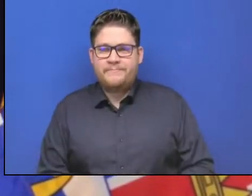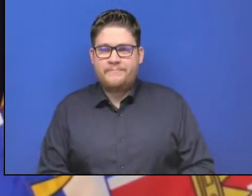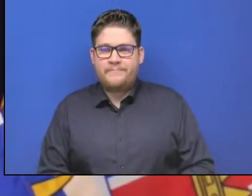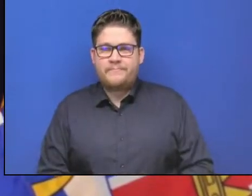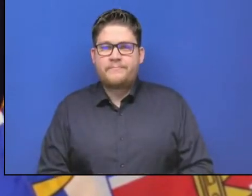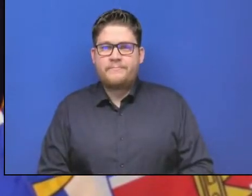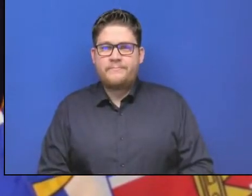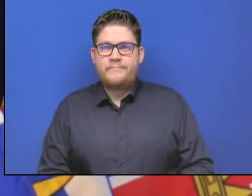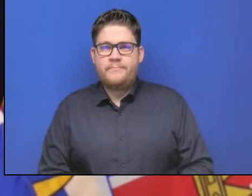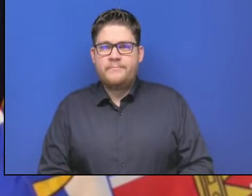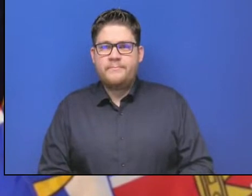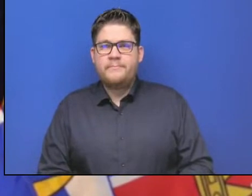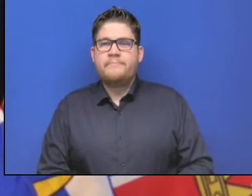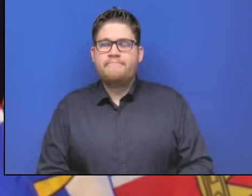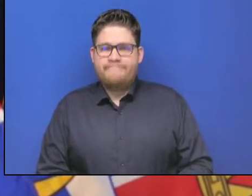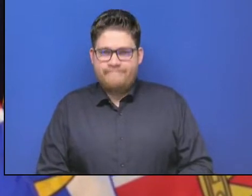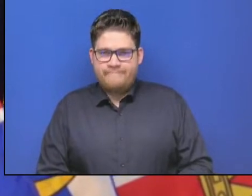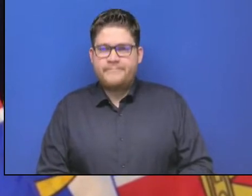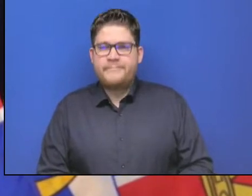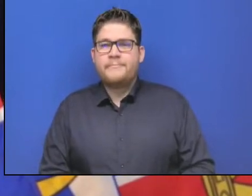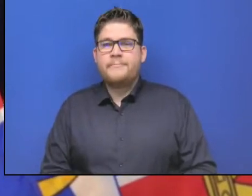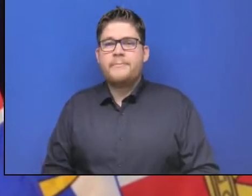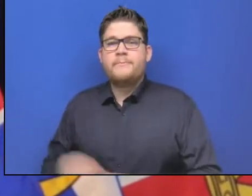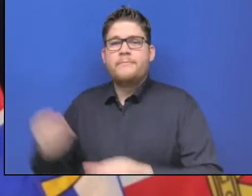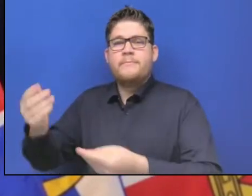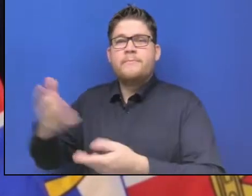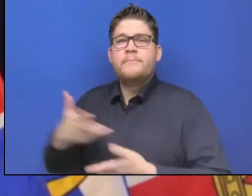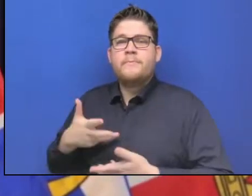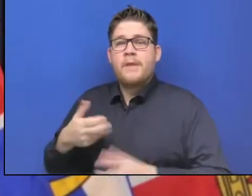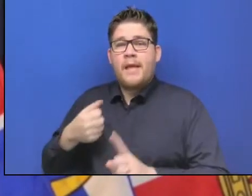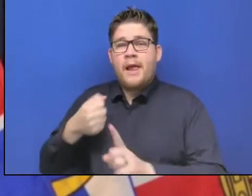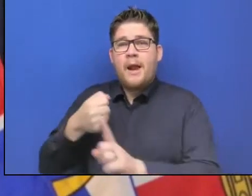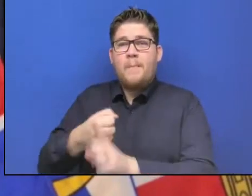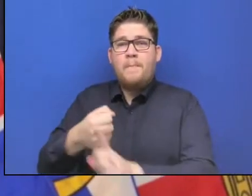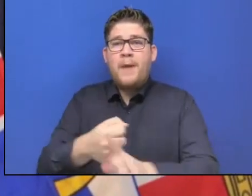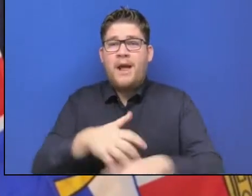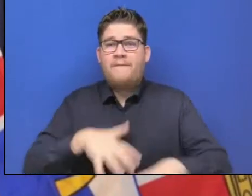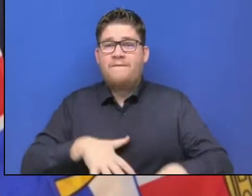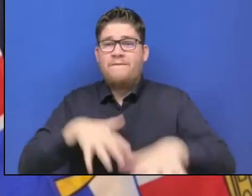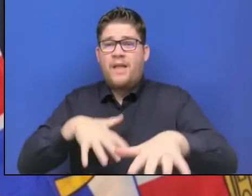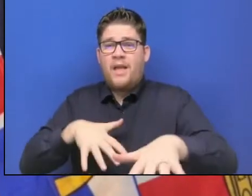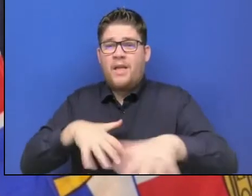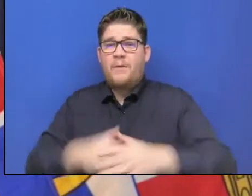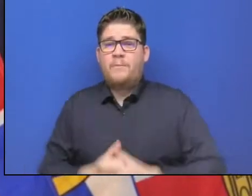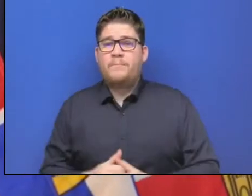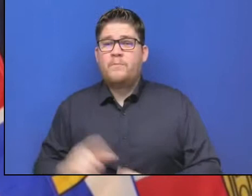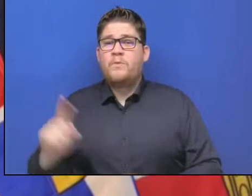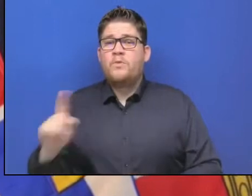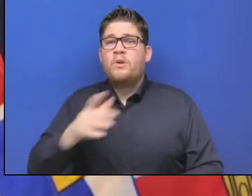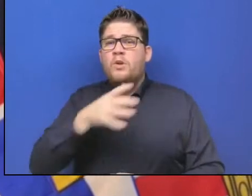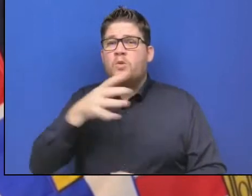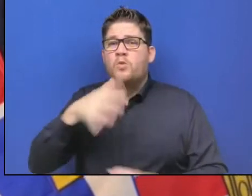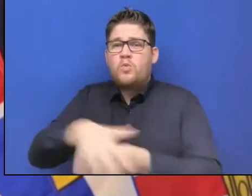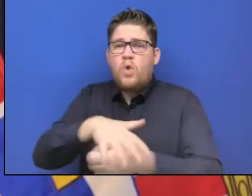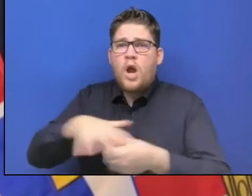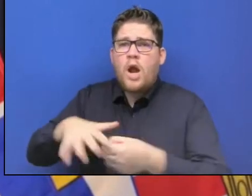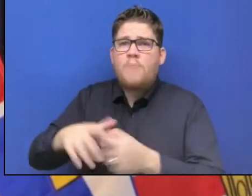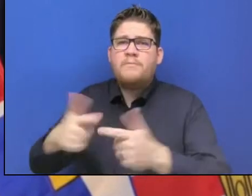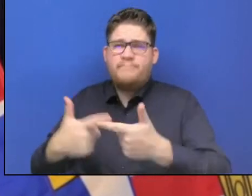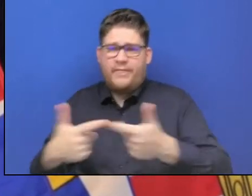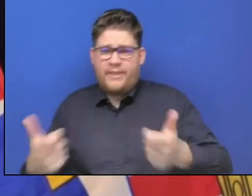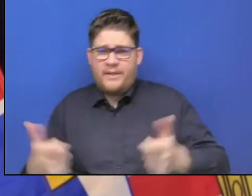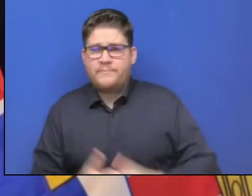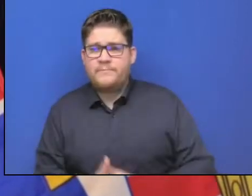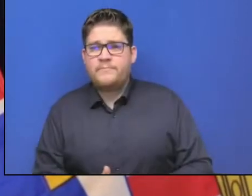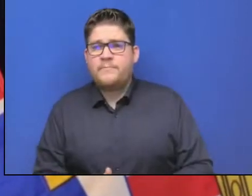had on other crops and commodities in the agriculture sector in the valley. We have have about 57 blueberry producers